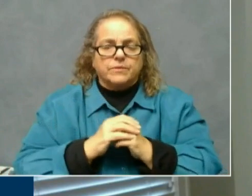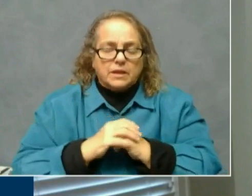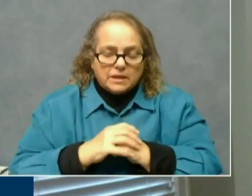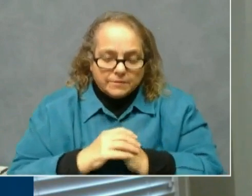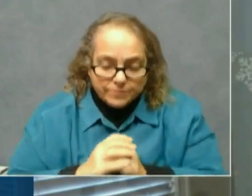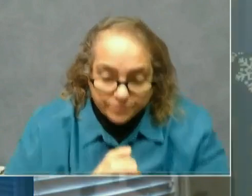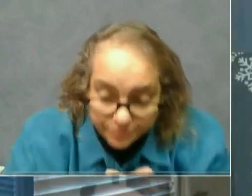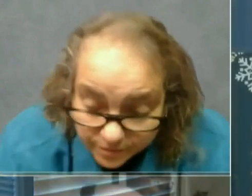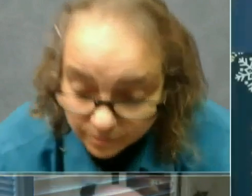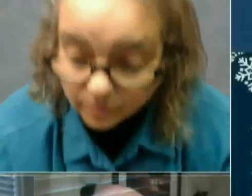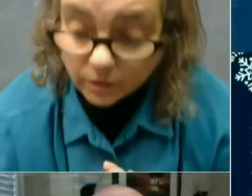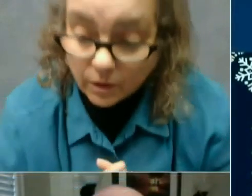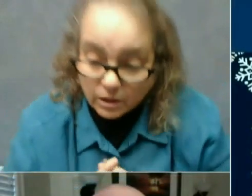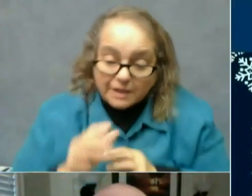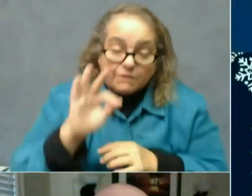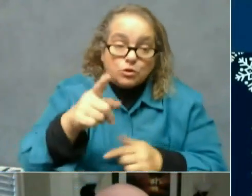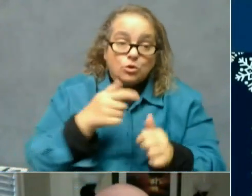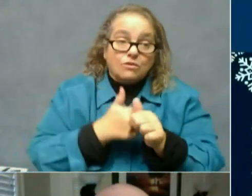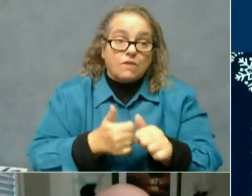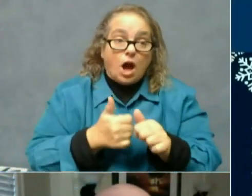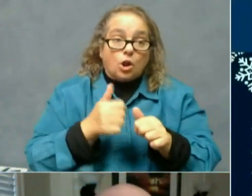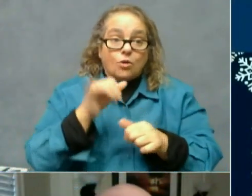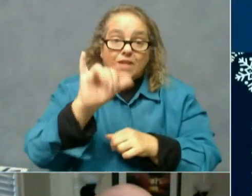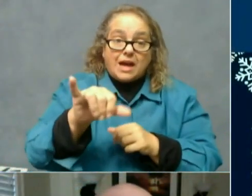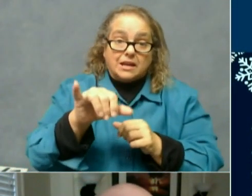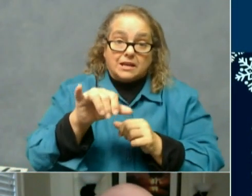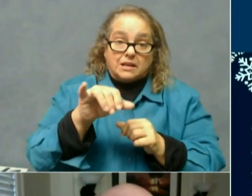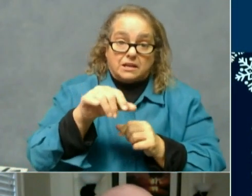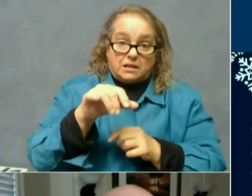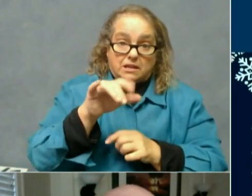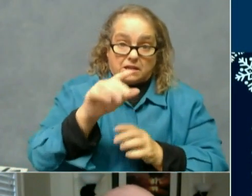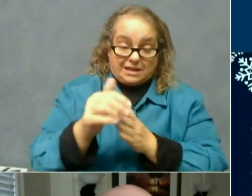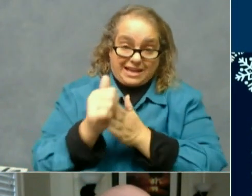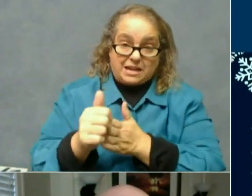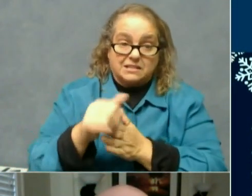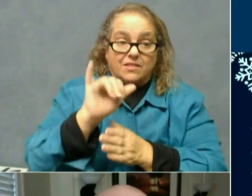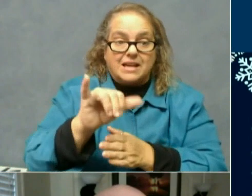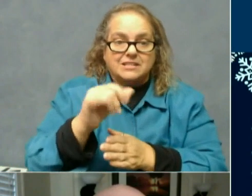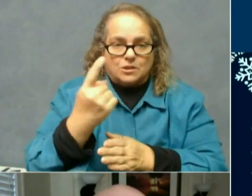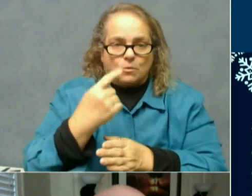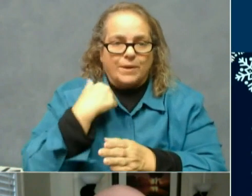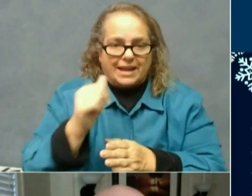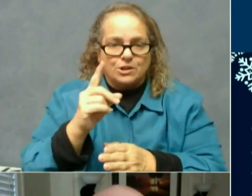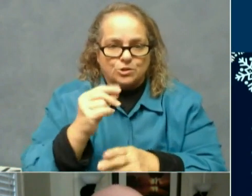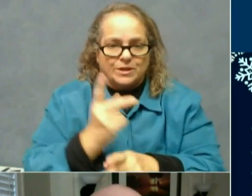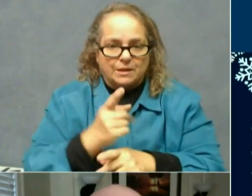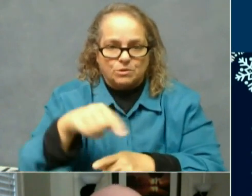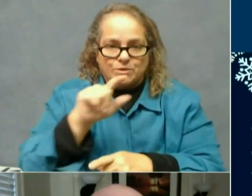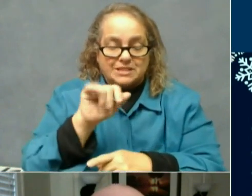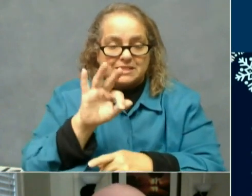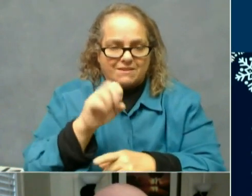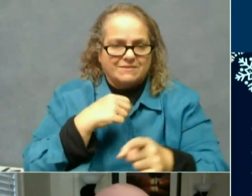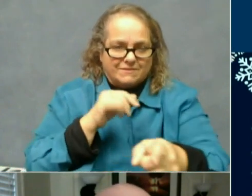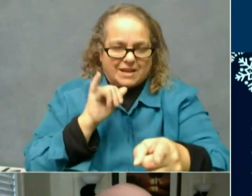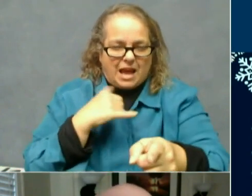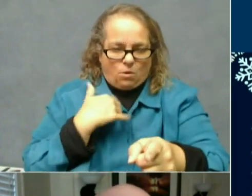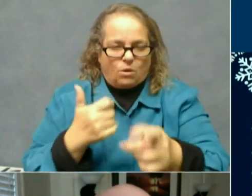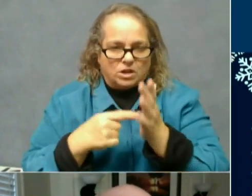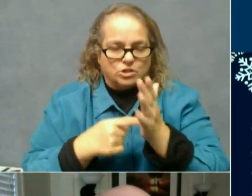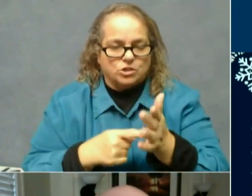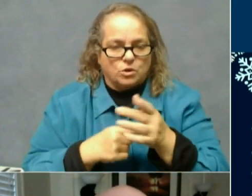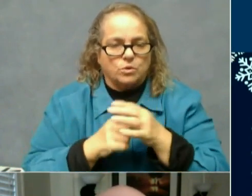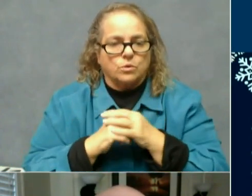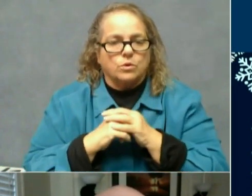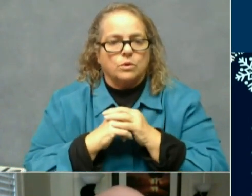the things that we can do to keep ourselves safe. Yeah, there we go. And I do want to touch on this. If we do these things, we